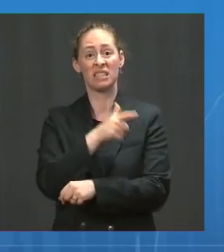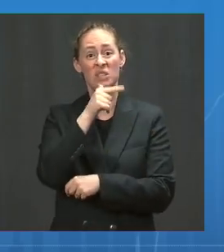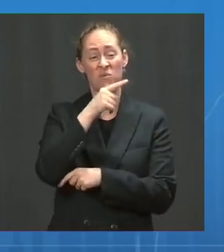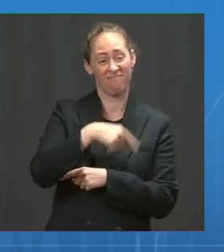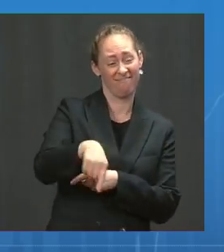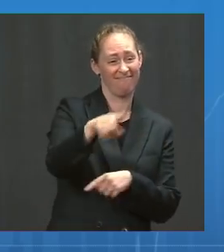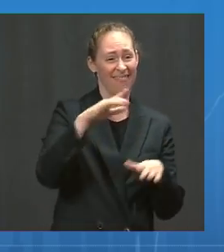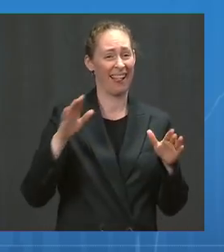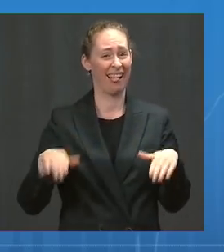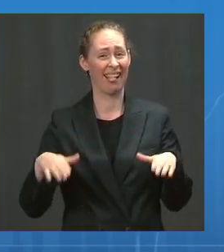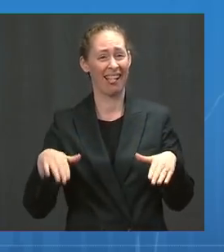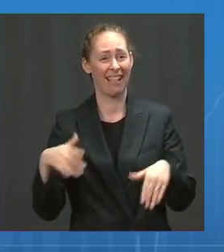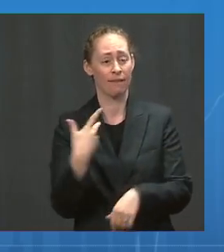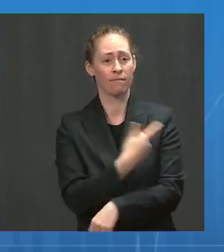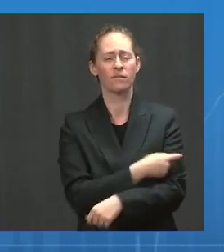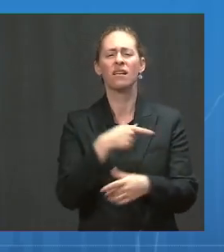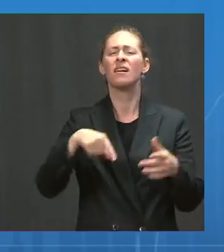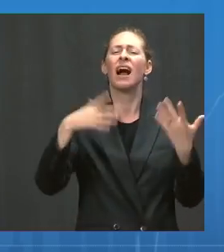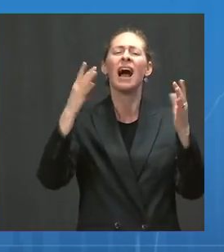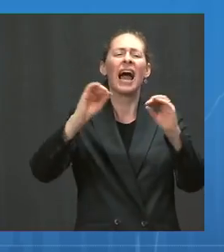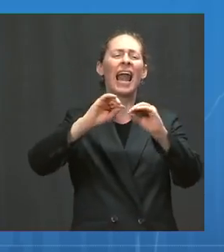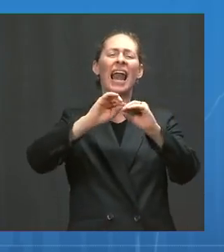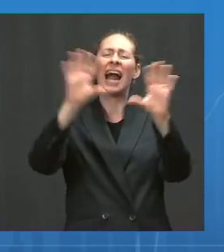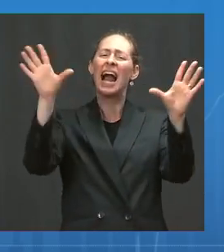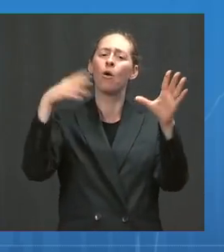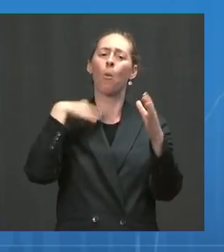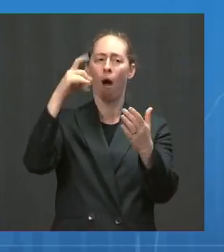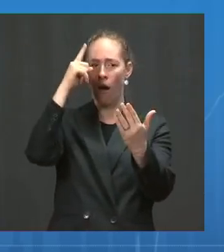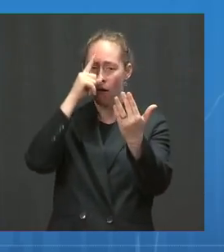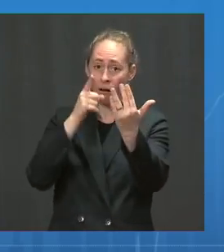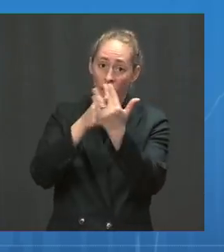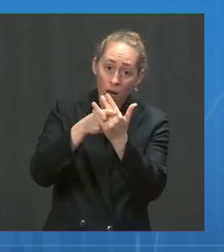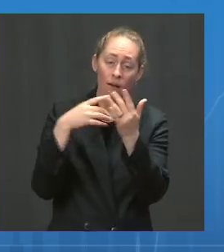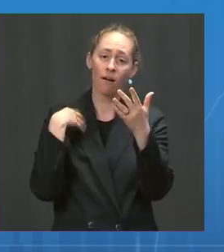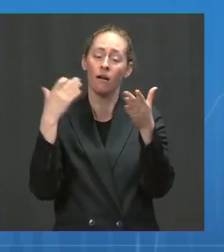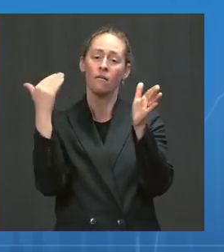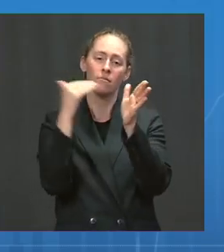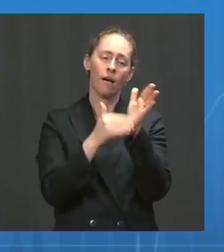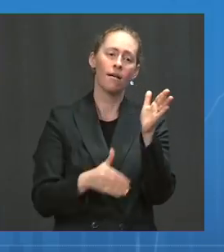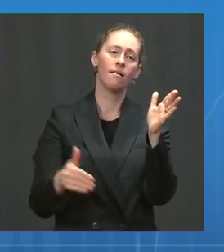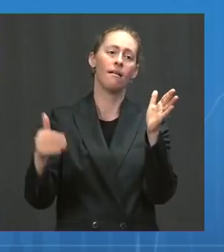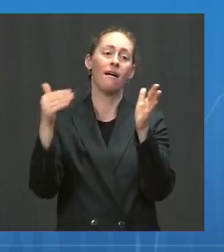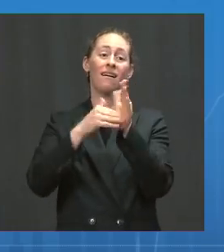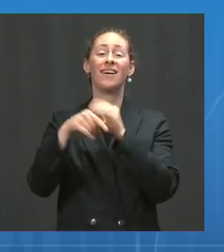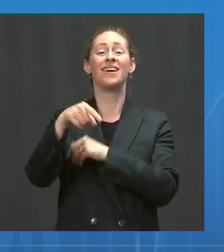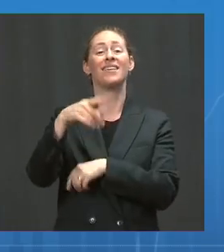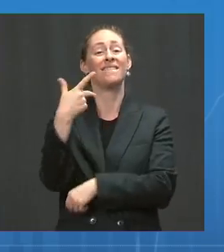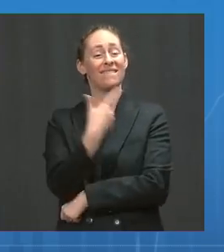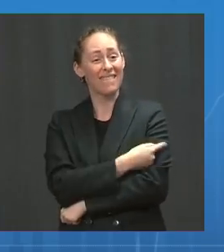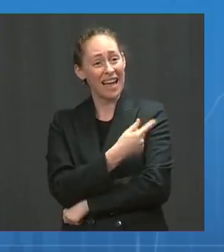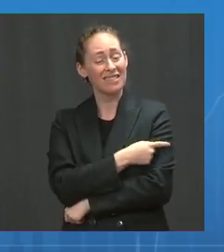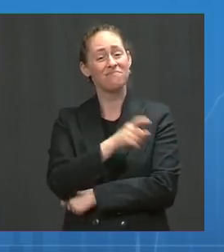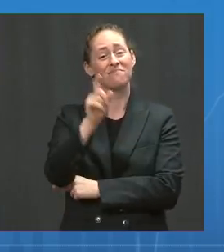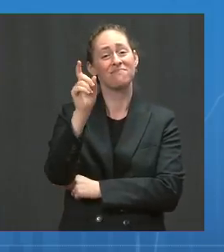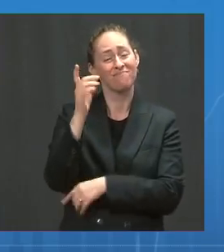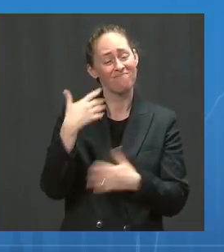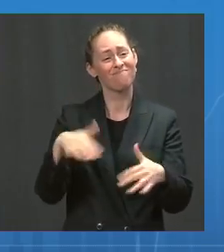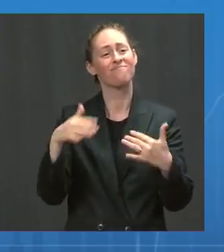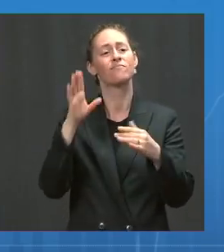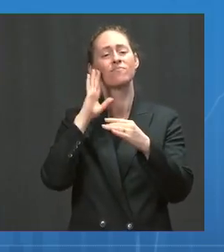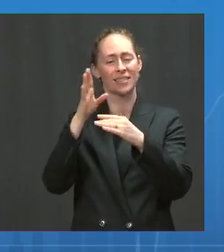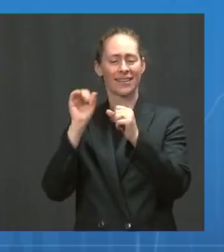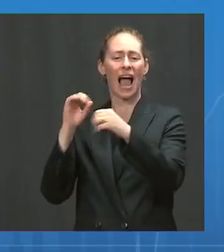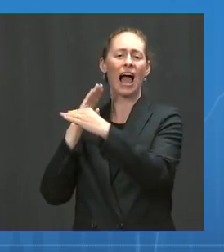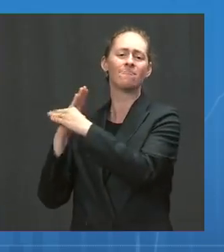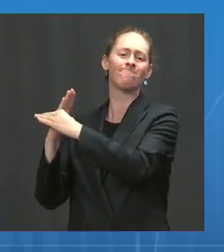loud and clear, that we need to reiterate, is that these vaccines continue to strong protection against